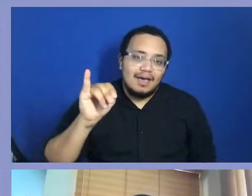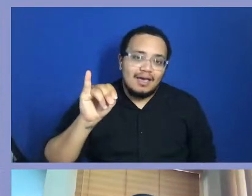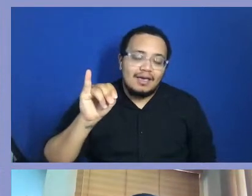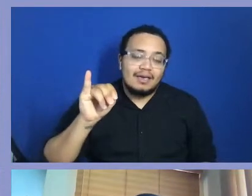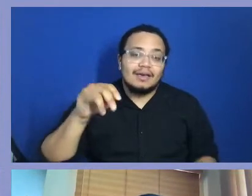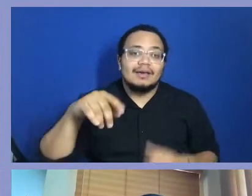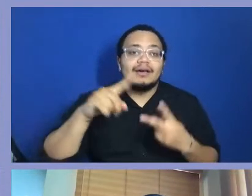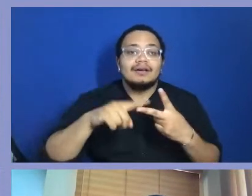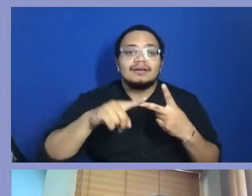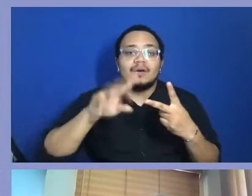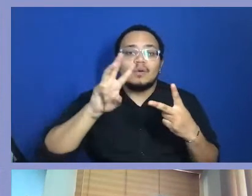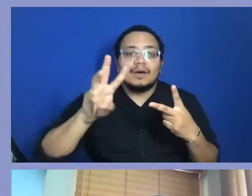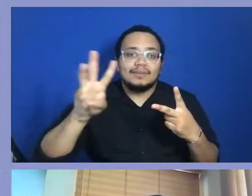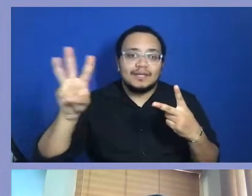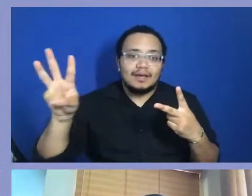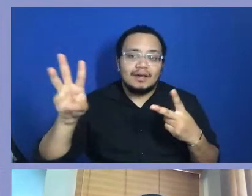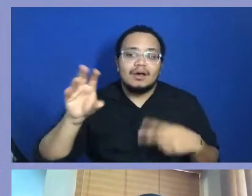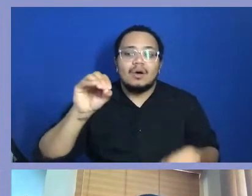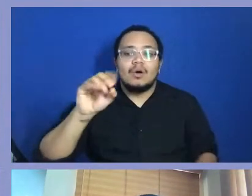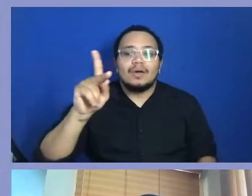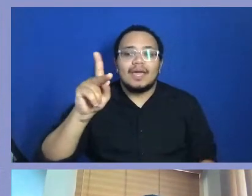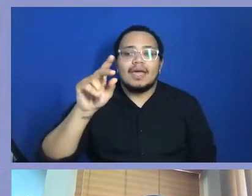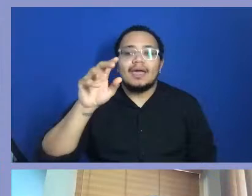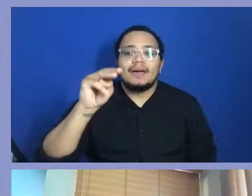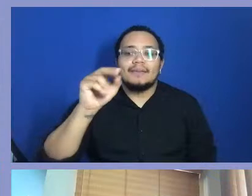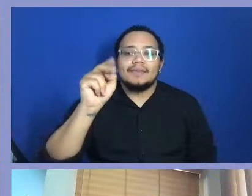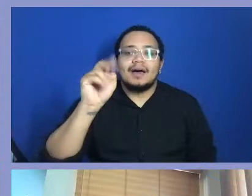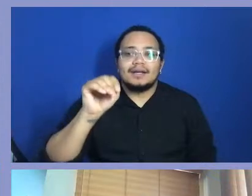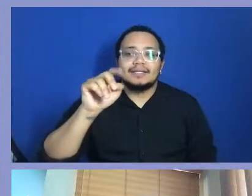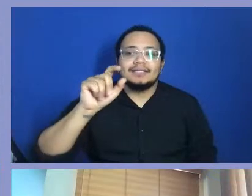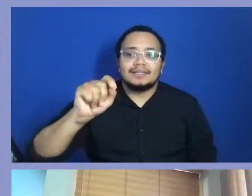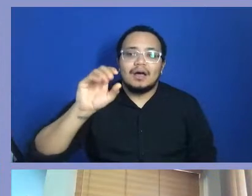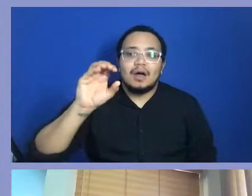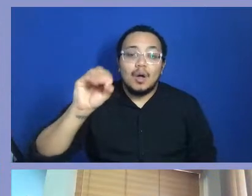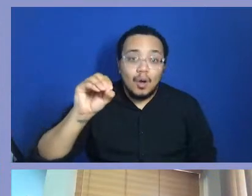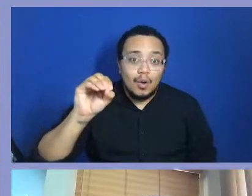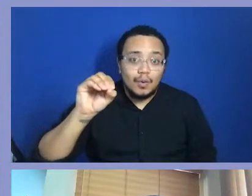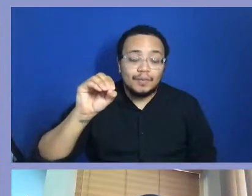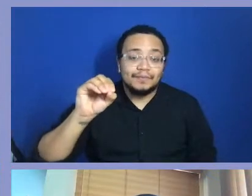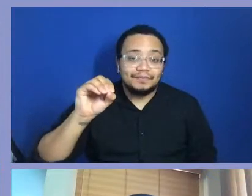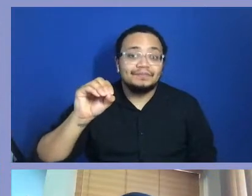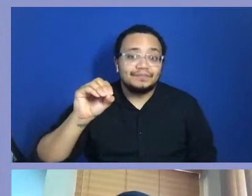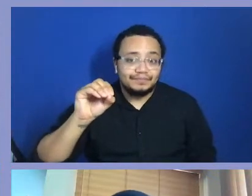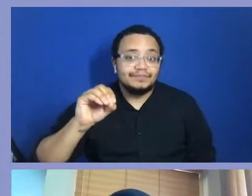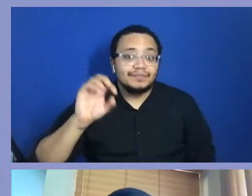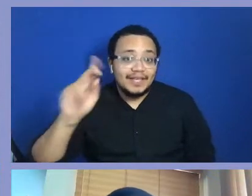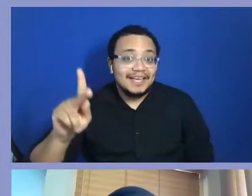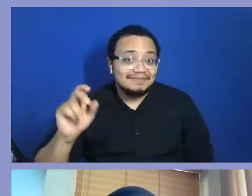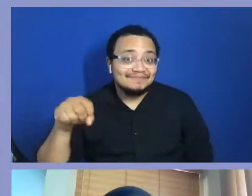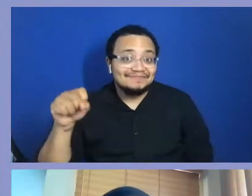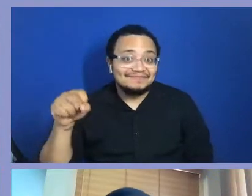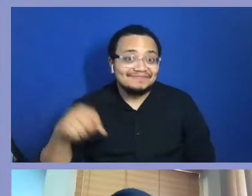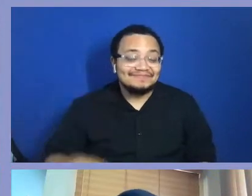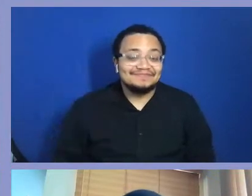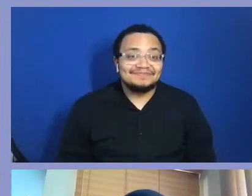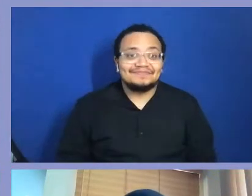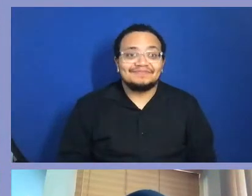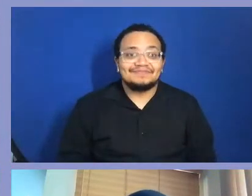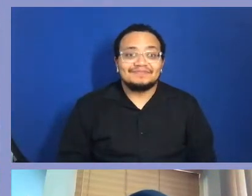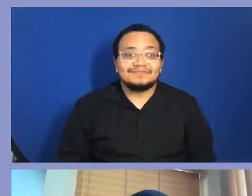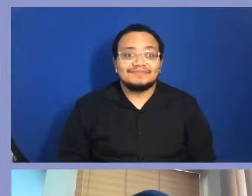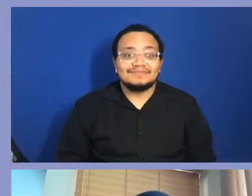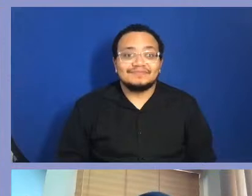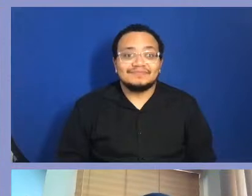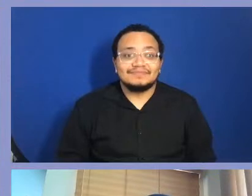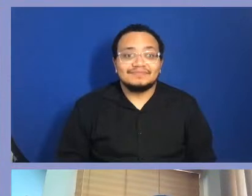my work on my website as well, OKMani.co. And, yeah. Awesome. So to everyone out